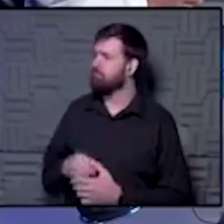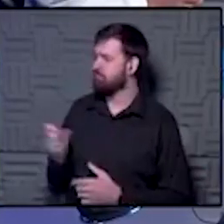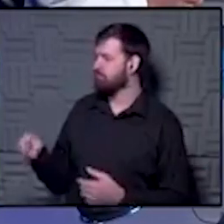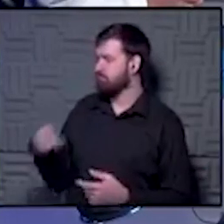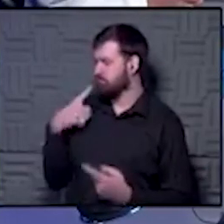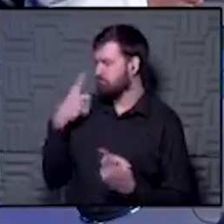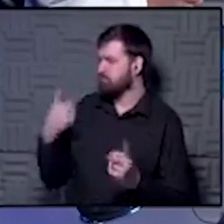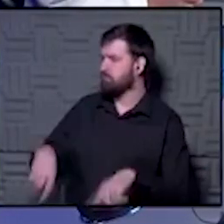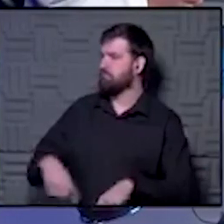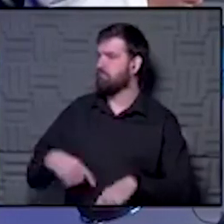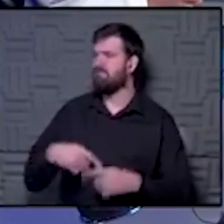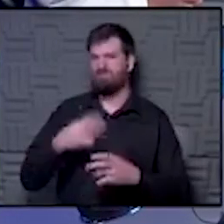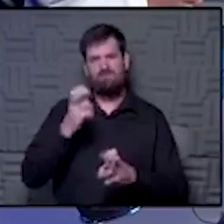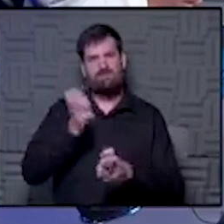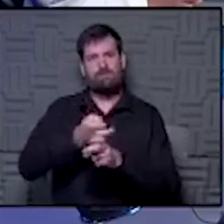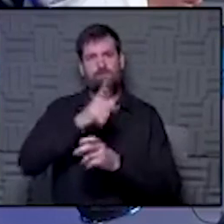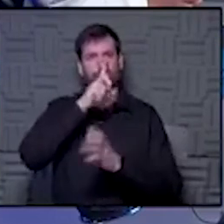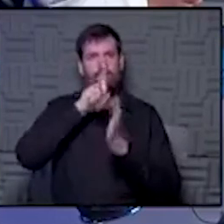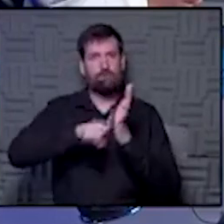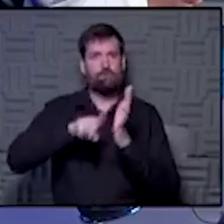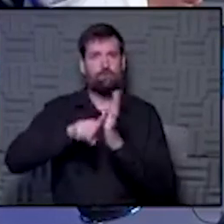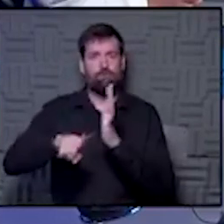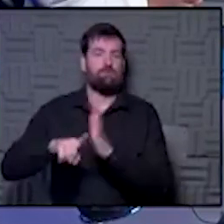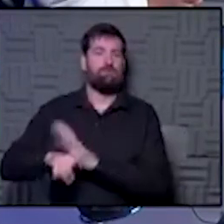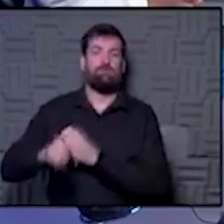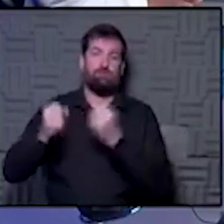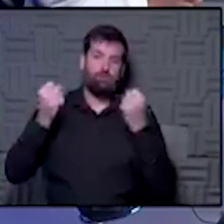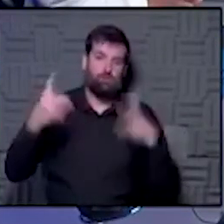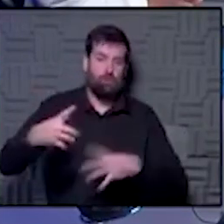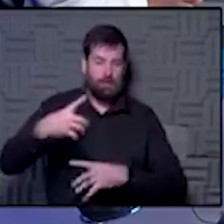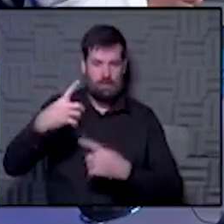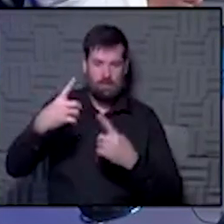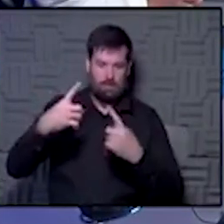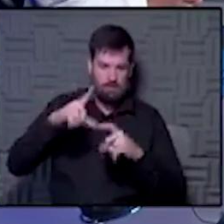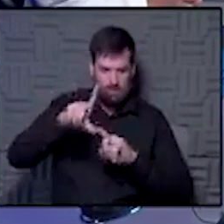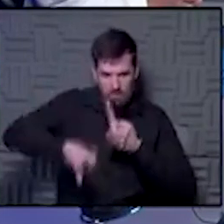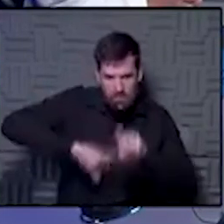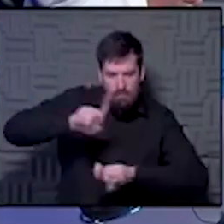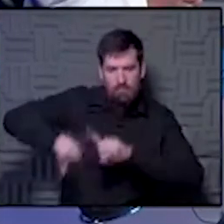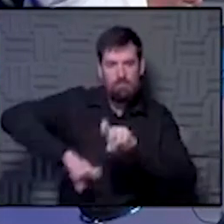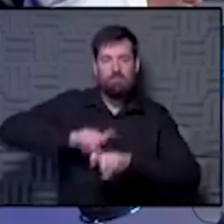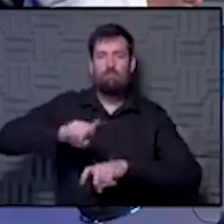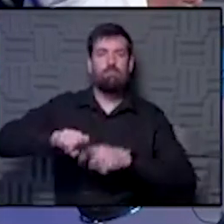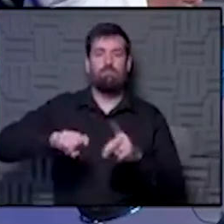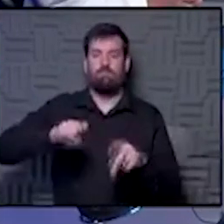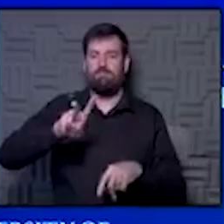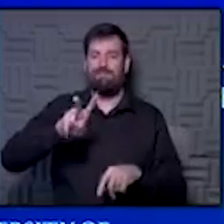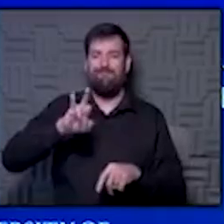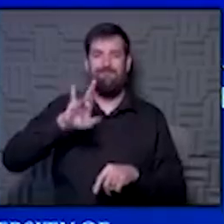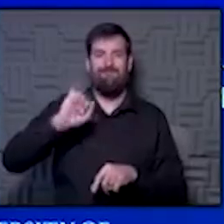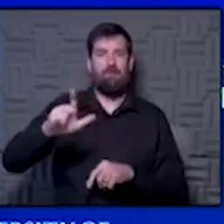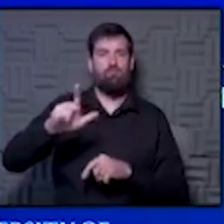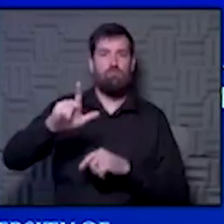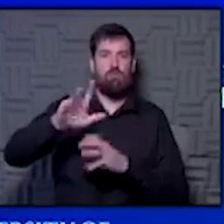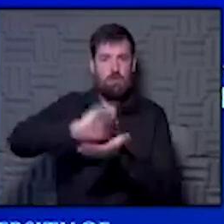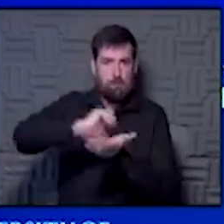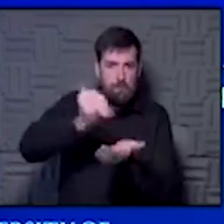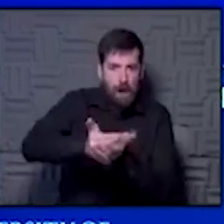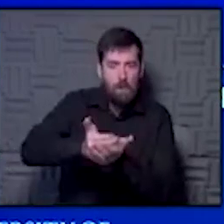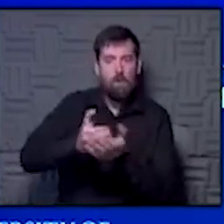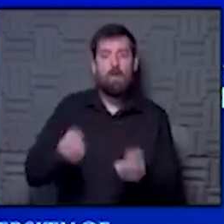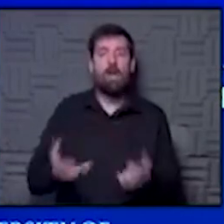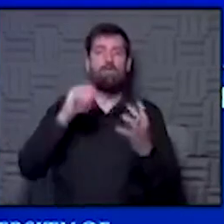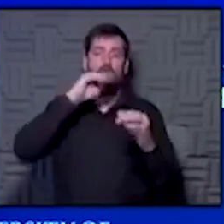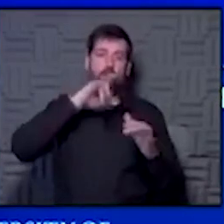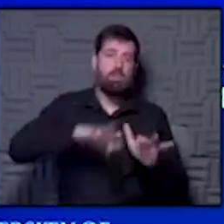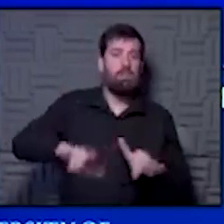research area even to really conduct in because there's so many questions you have to ask yourself, like, what's the actual viral amount that you're spreading